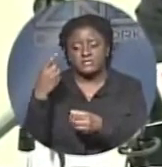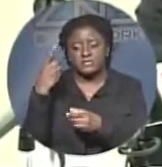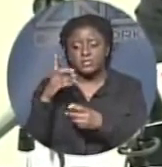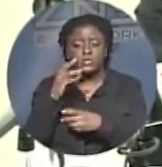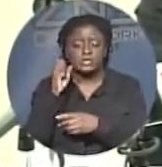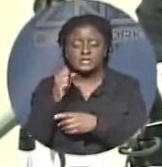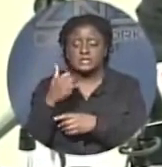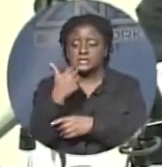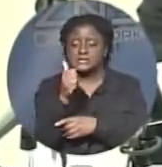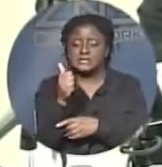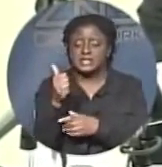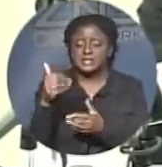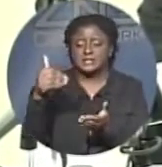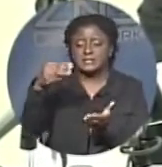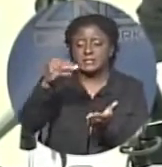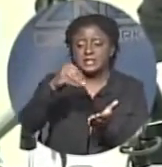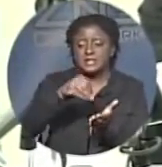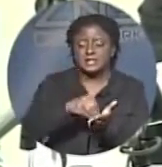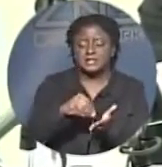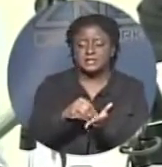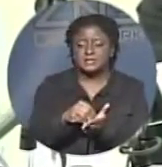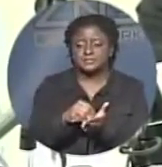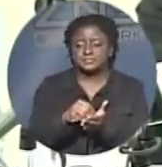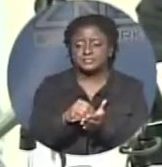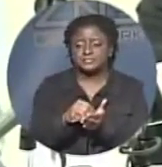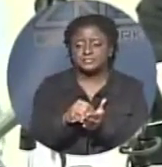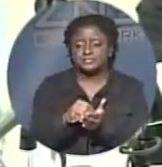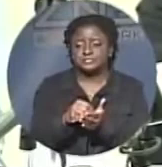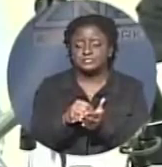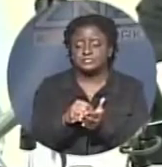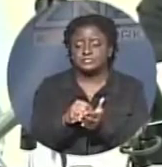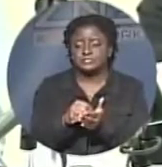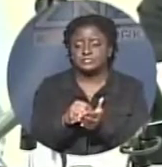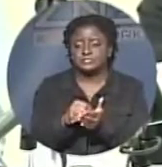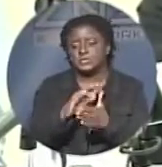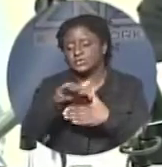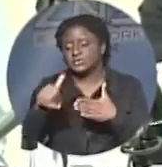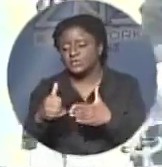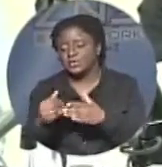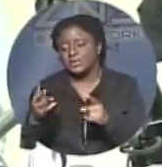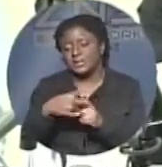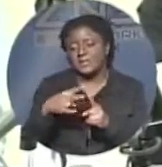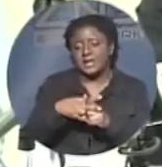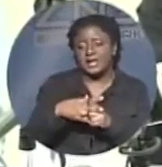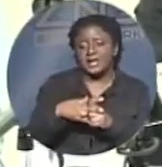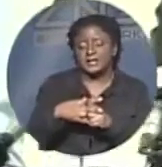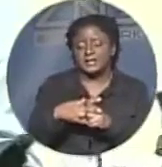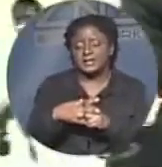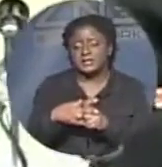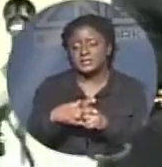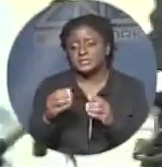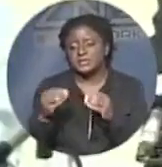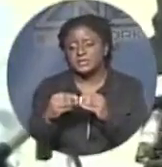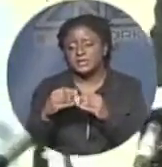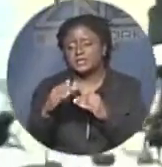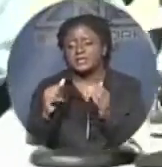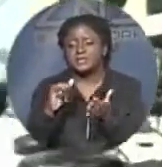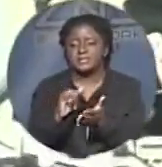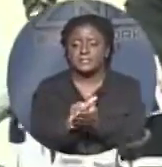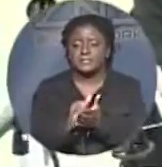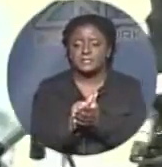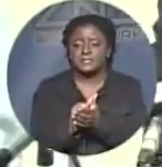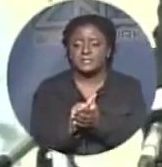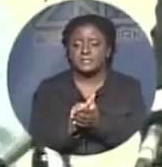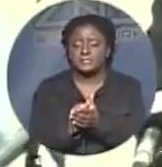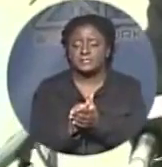44.6 million, I think. So, it means that 34.5 will